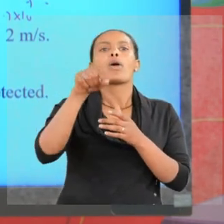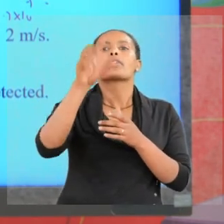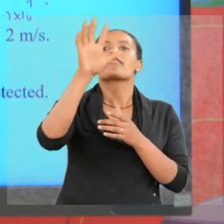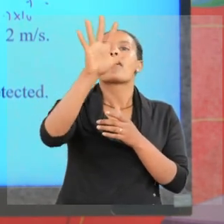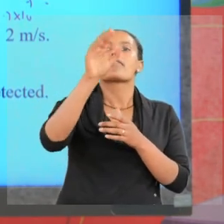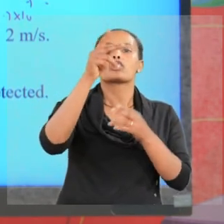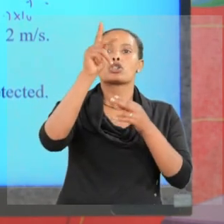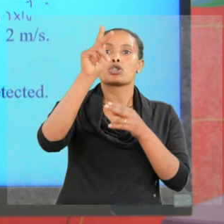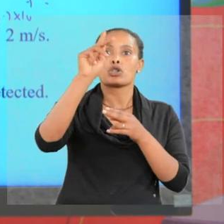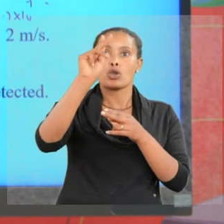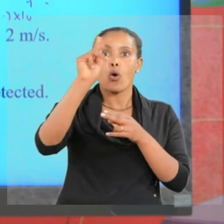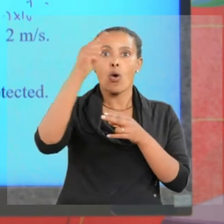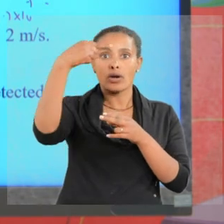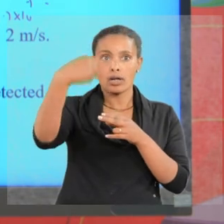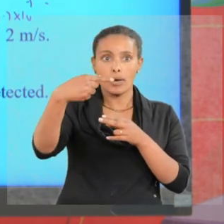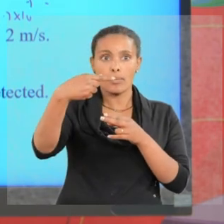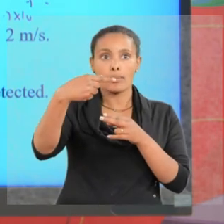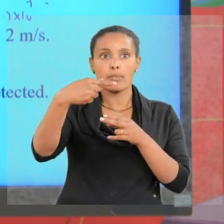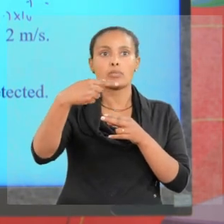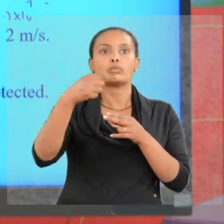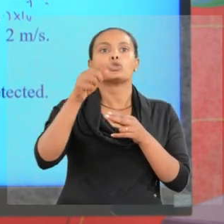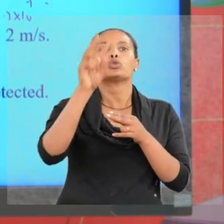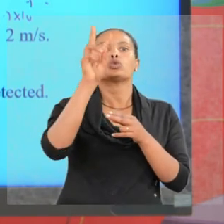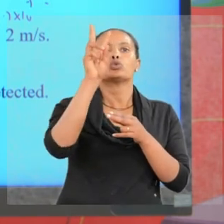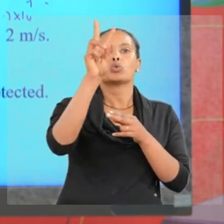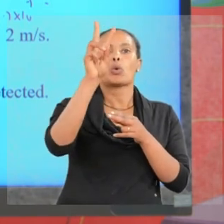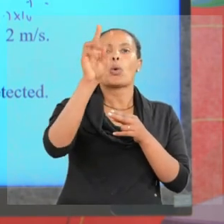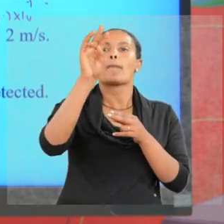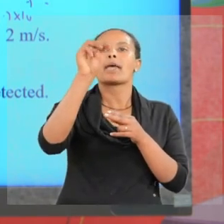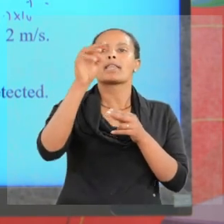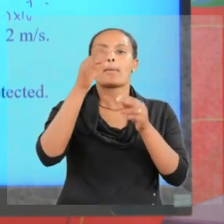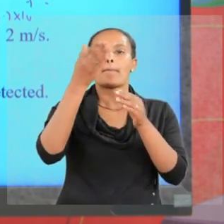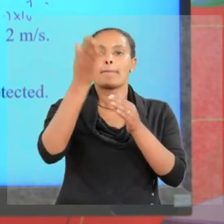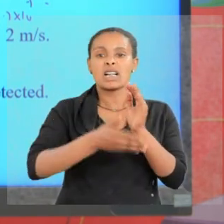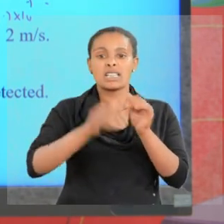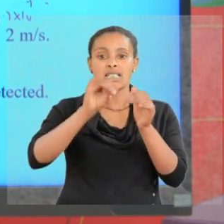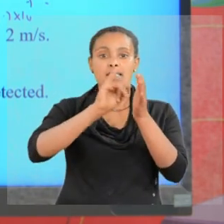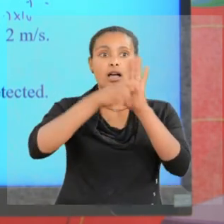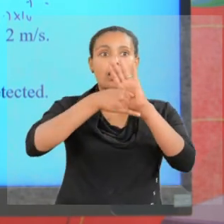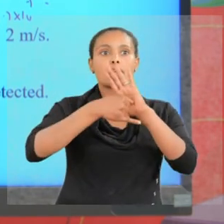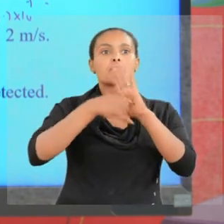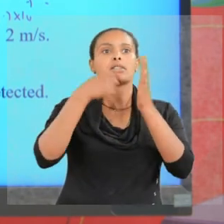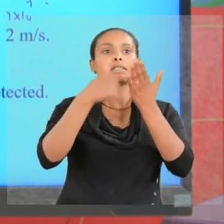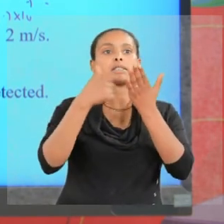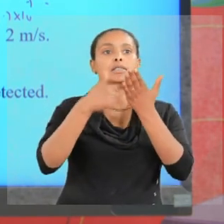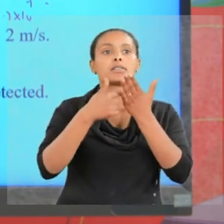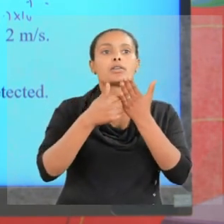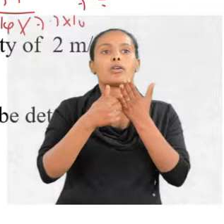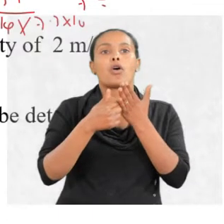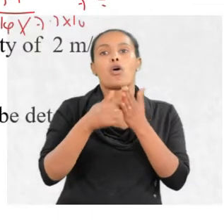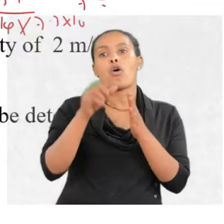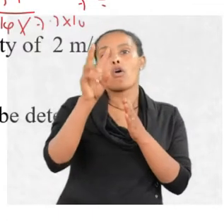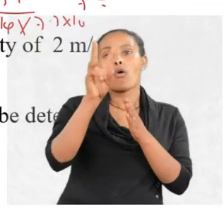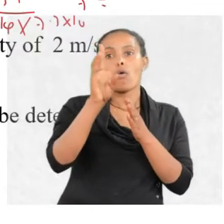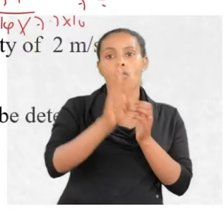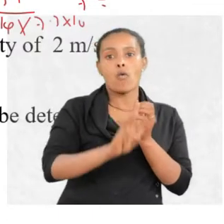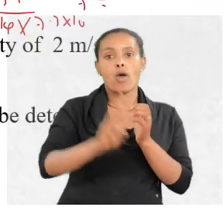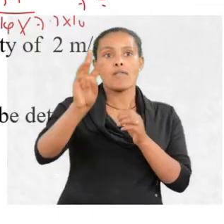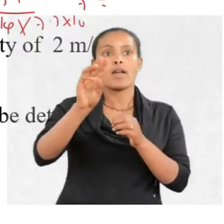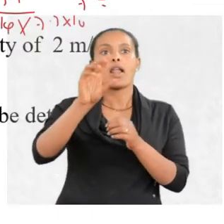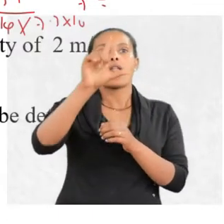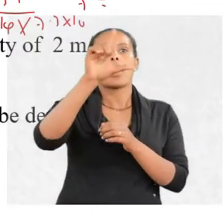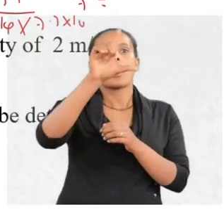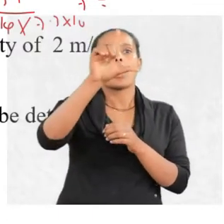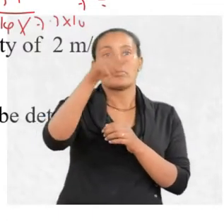kilogram traveling with a velocity of 2 meters per second. Now, wavelength of this ball, wavelength of the ball, lambda